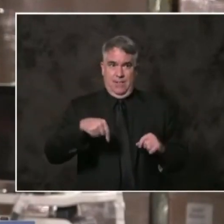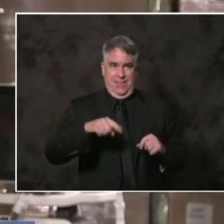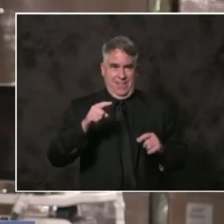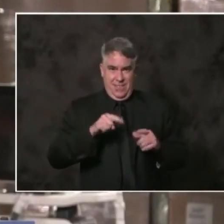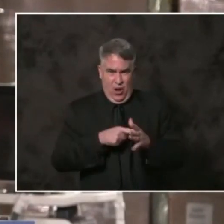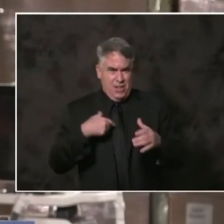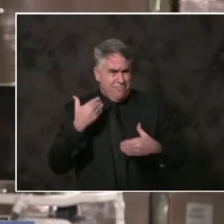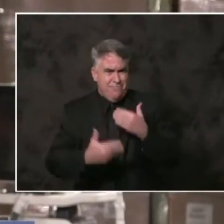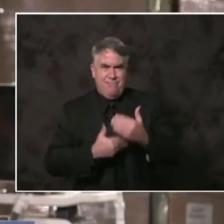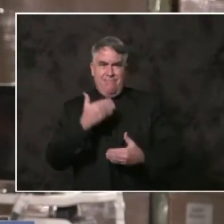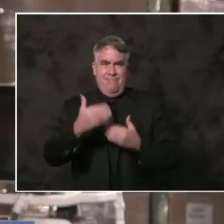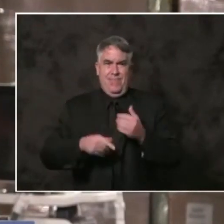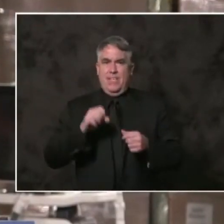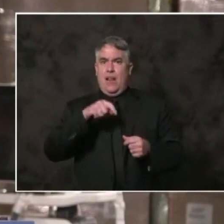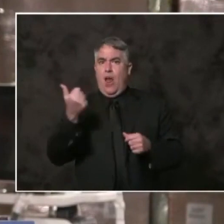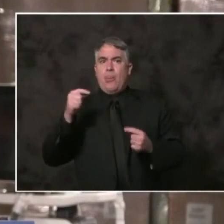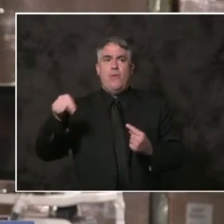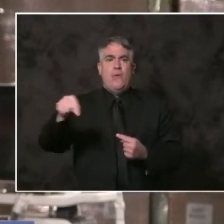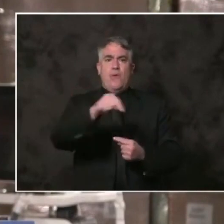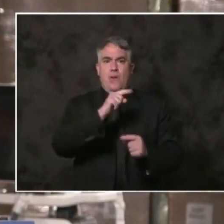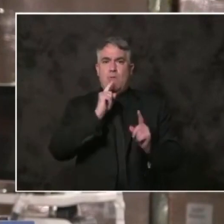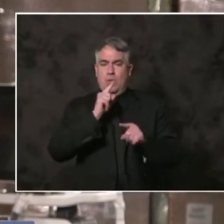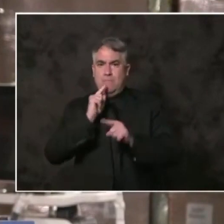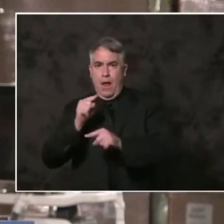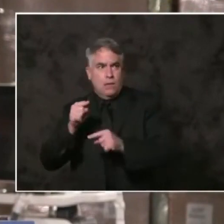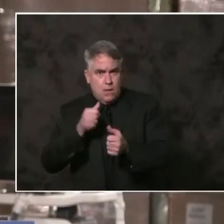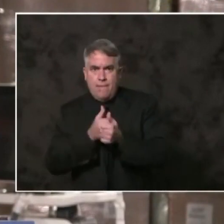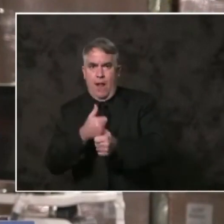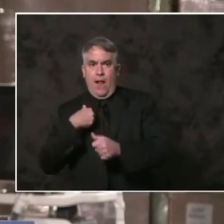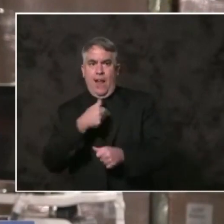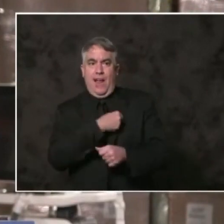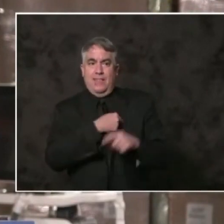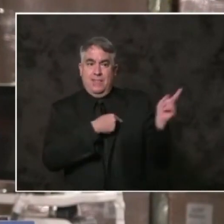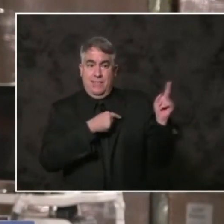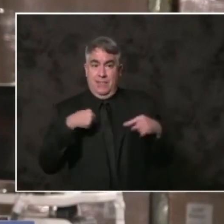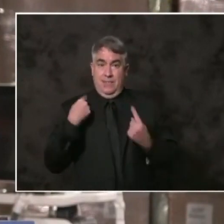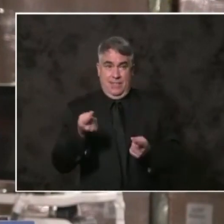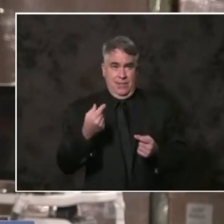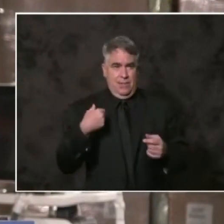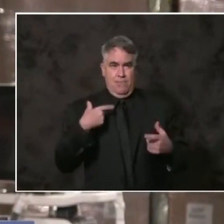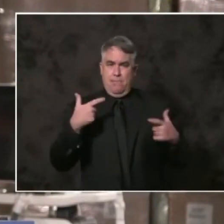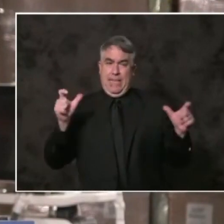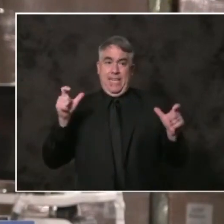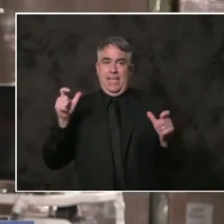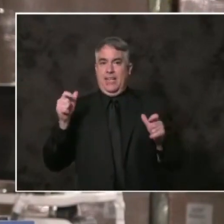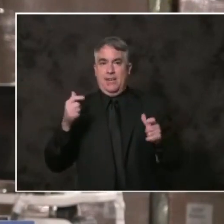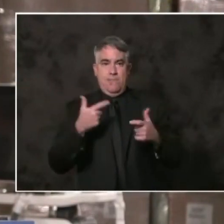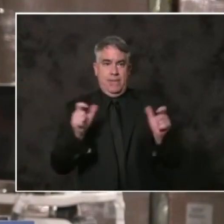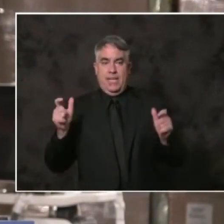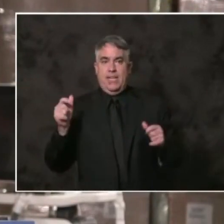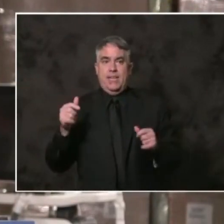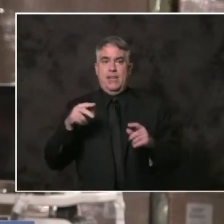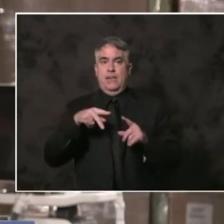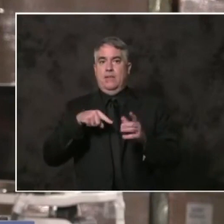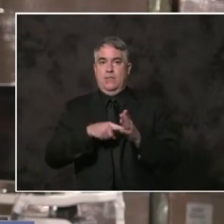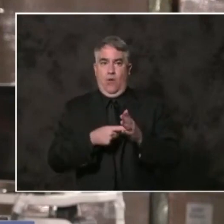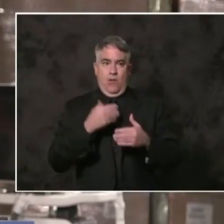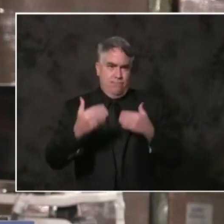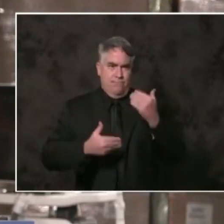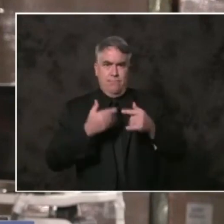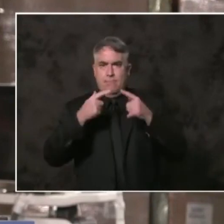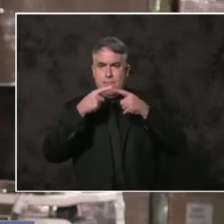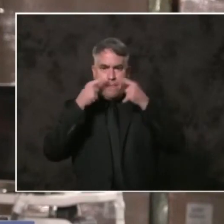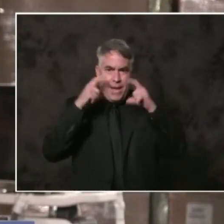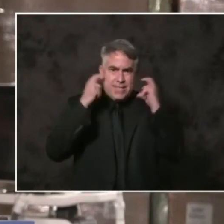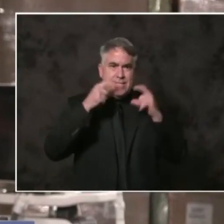respond. From this modest warehouse, our region's massive mobilization was equipped. Masks, ventilators, testing